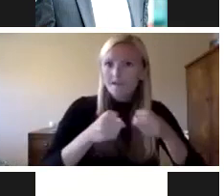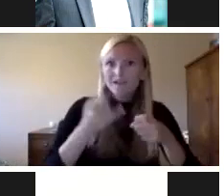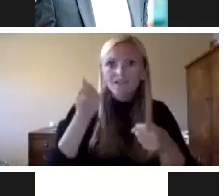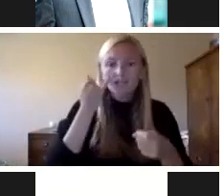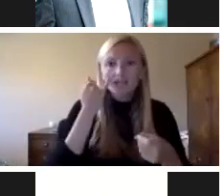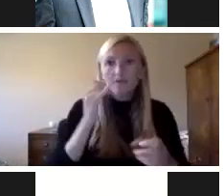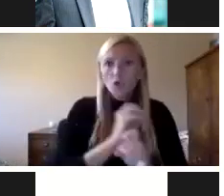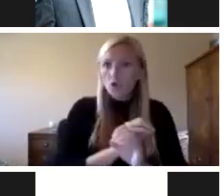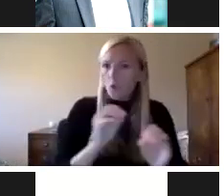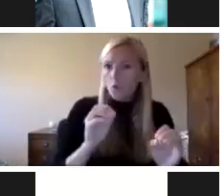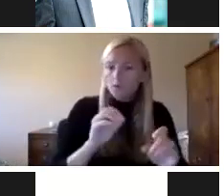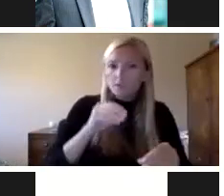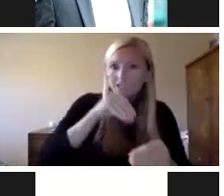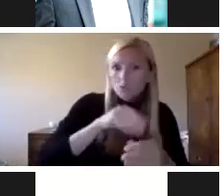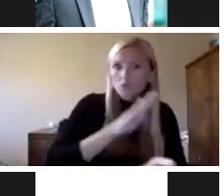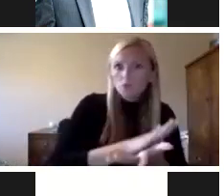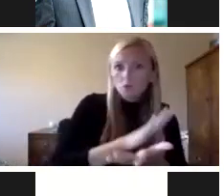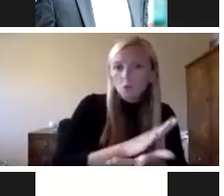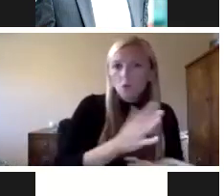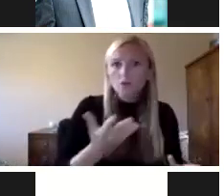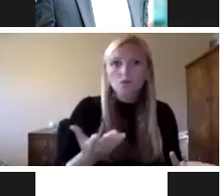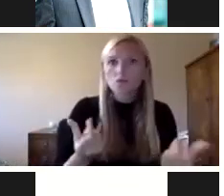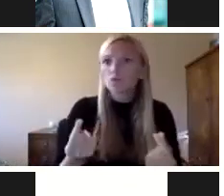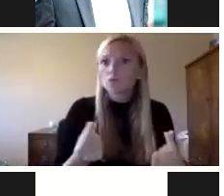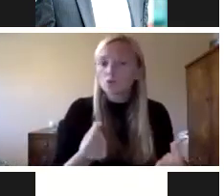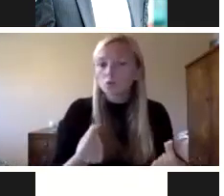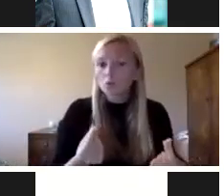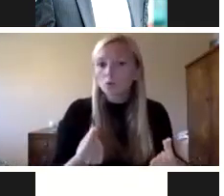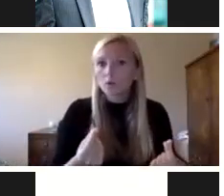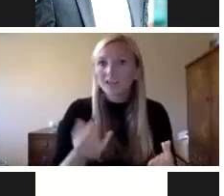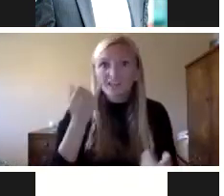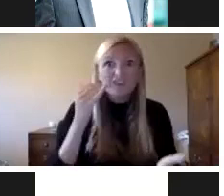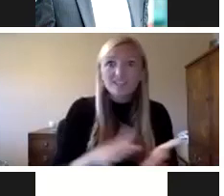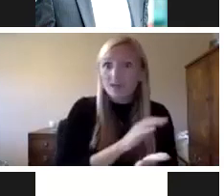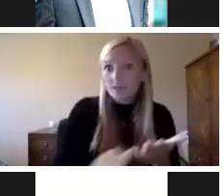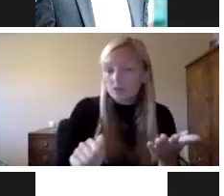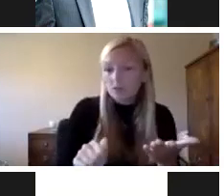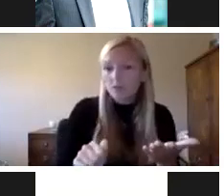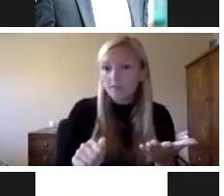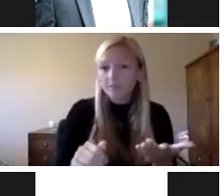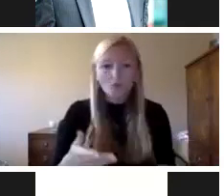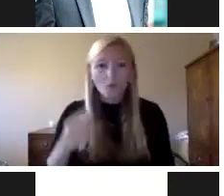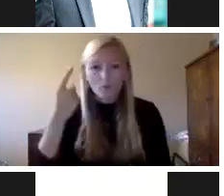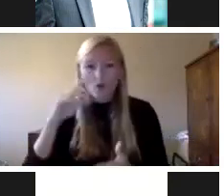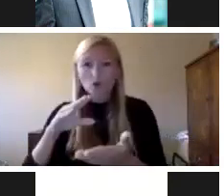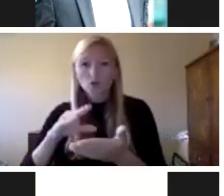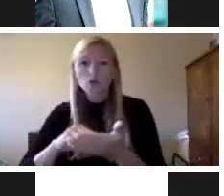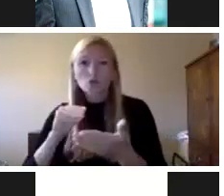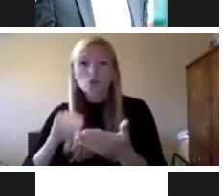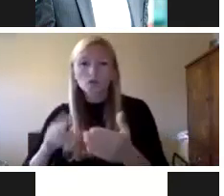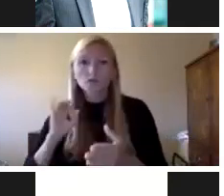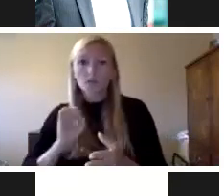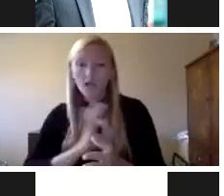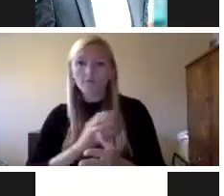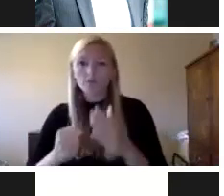campus or nobody could be on site or if there's components of the utilities that have been damaged? And what do we need for student and staff support and